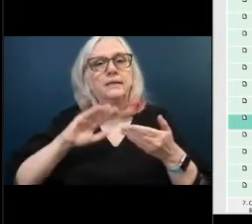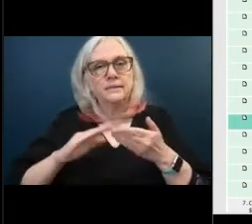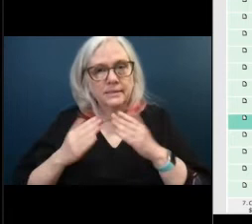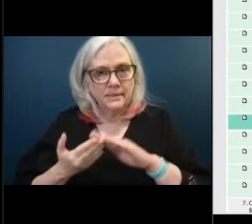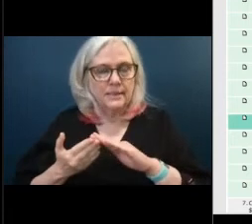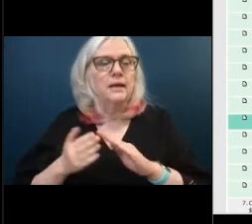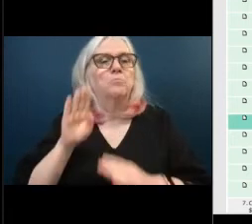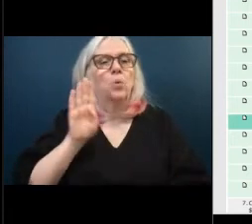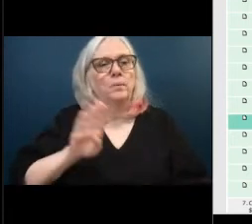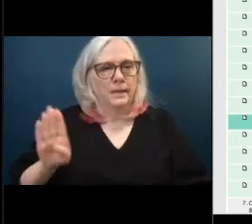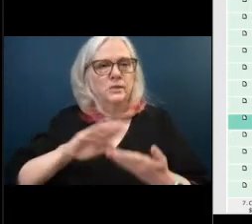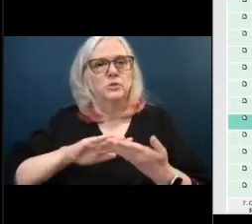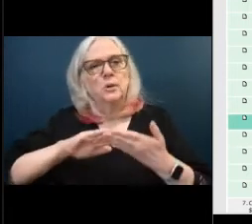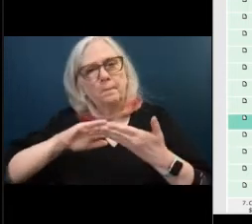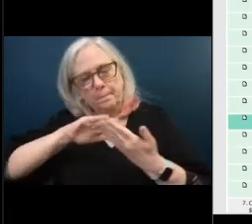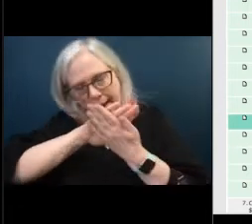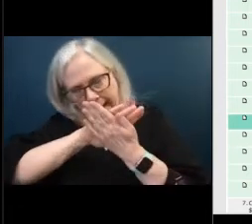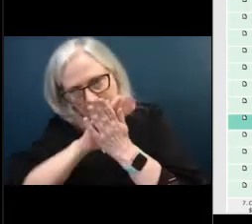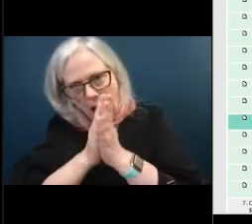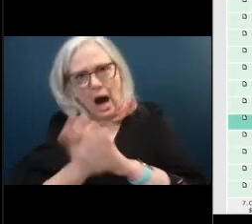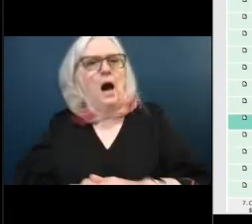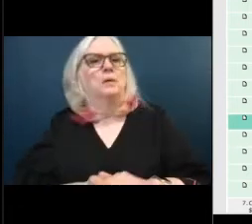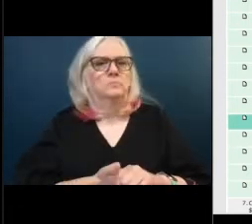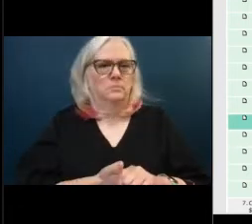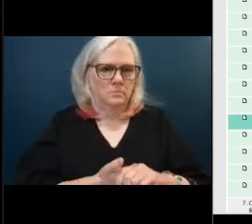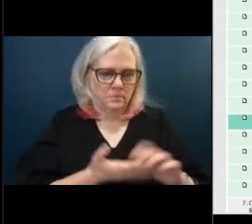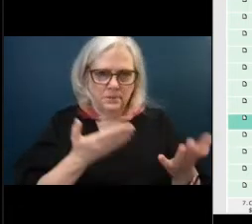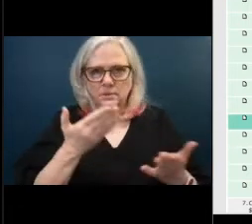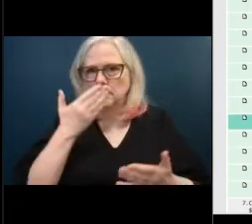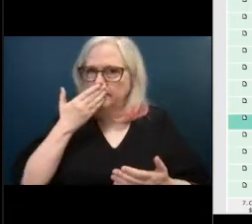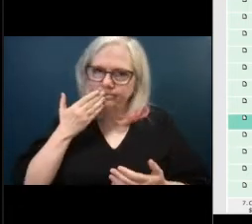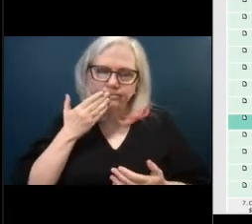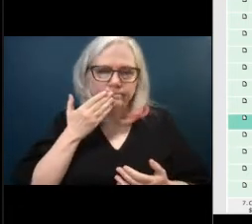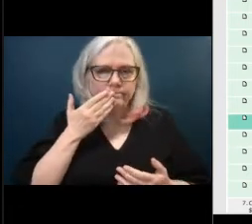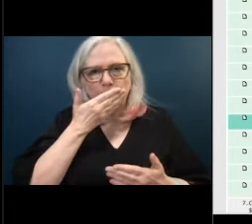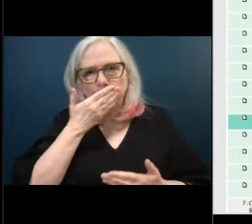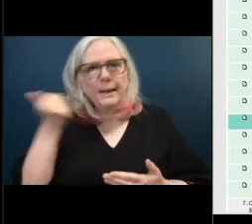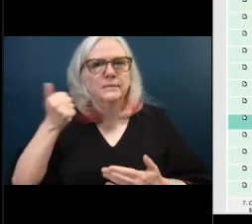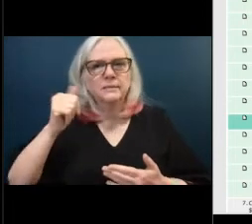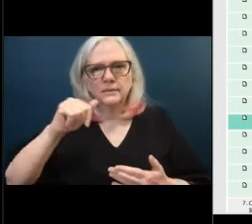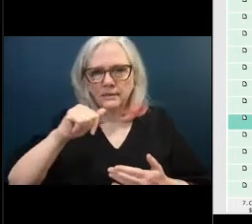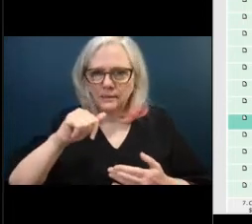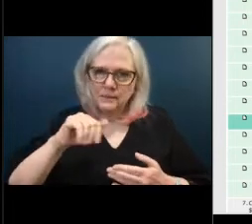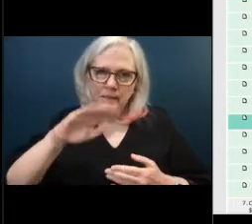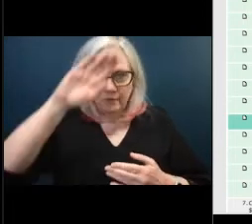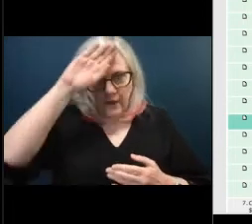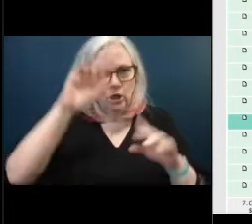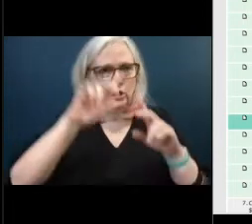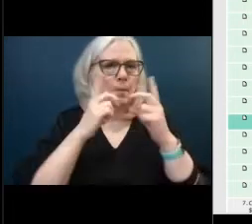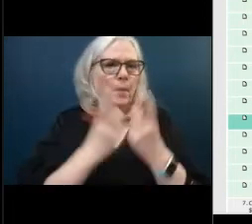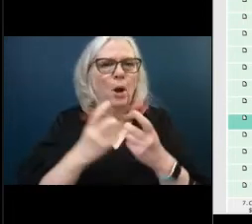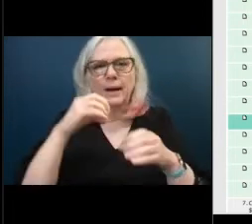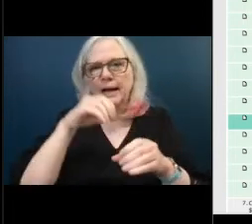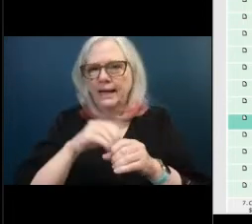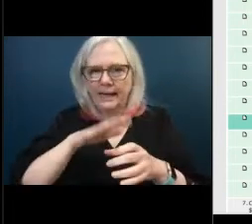in this area and we will attract the best and maintain the best fire rescue employees with this